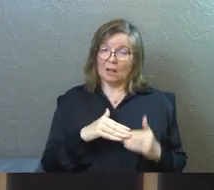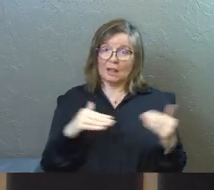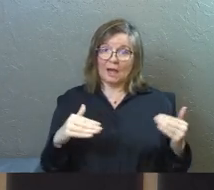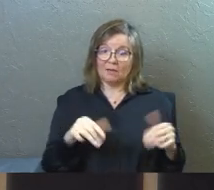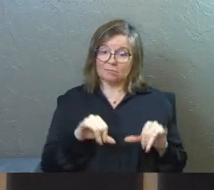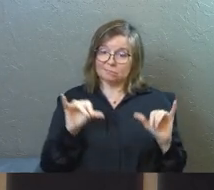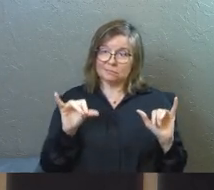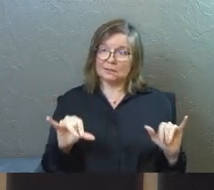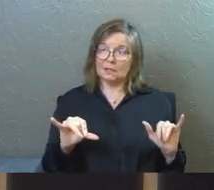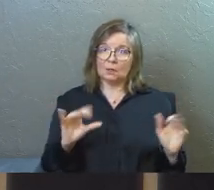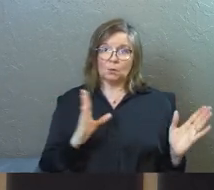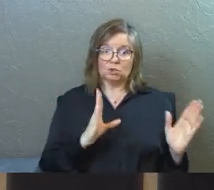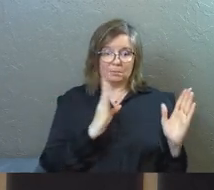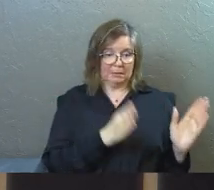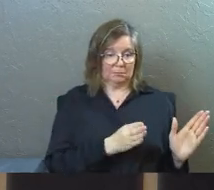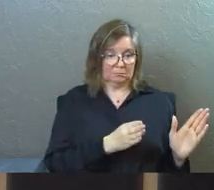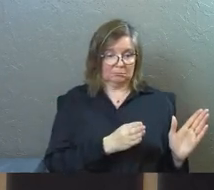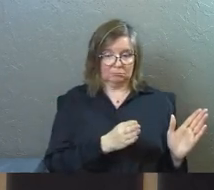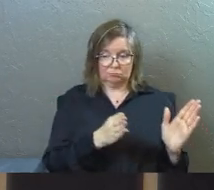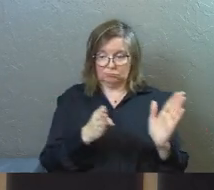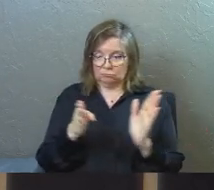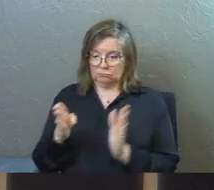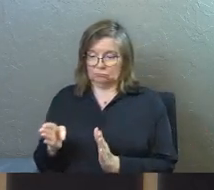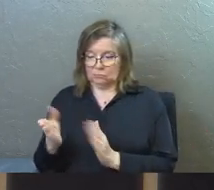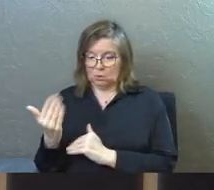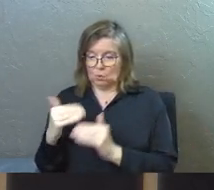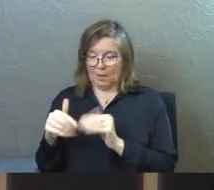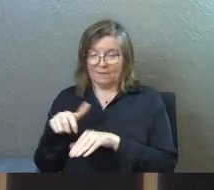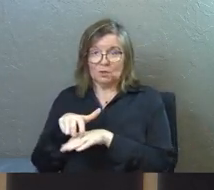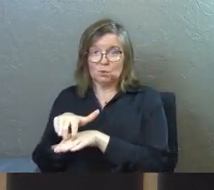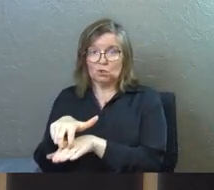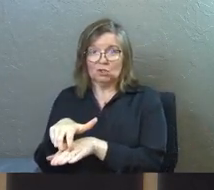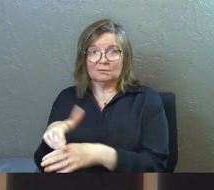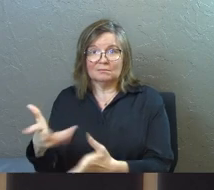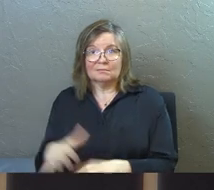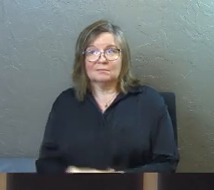would just be shifted into a heavenly scooter.